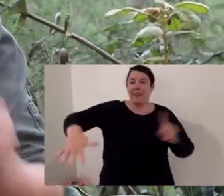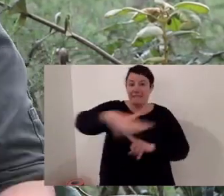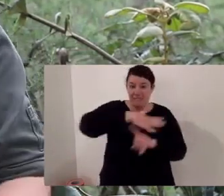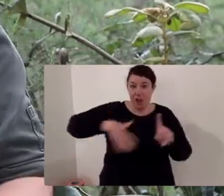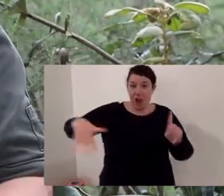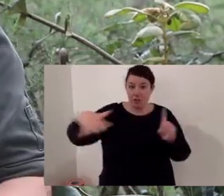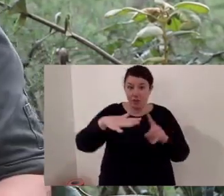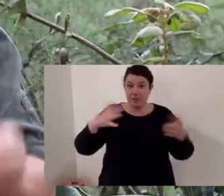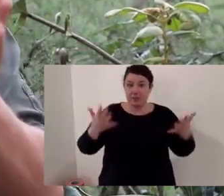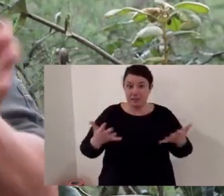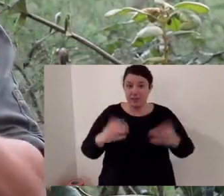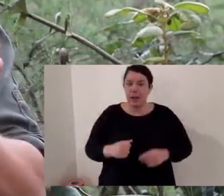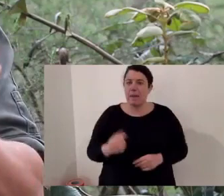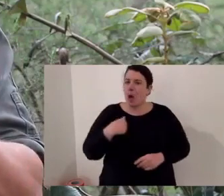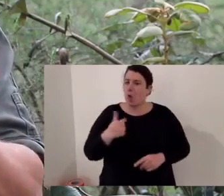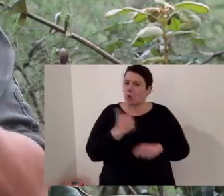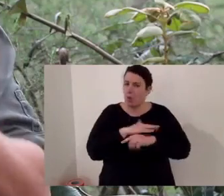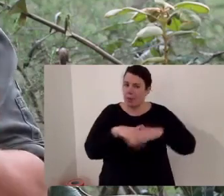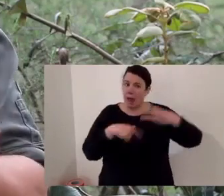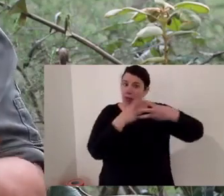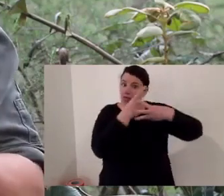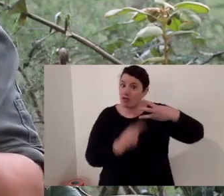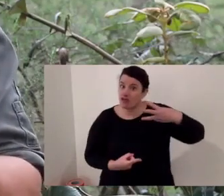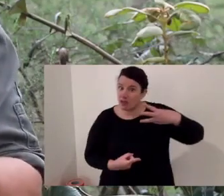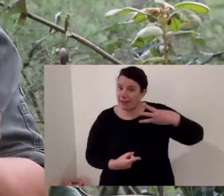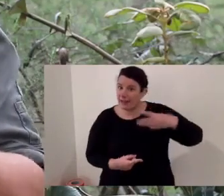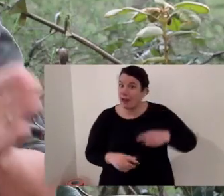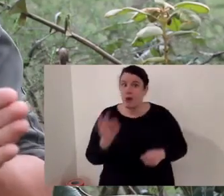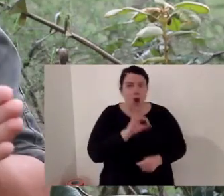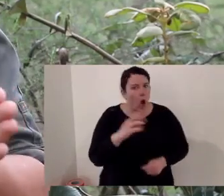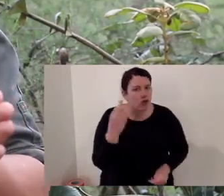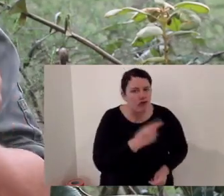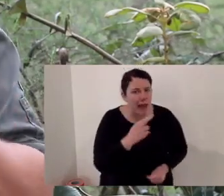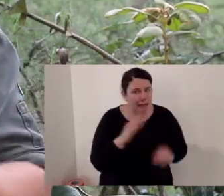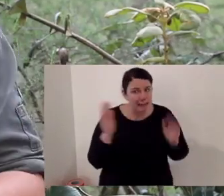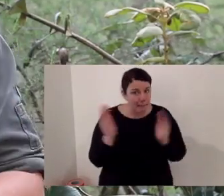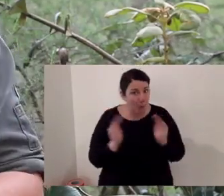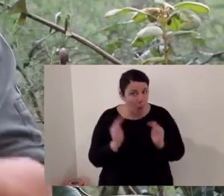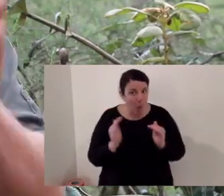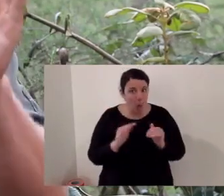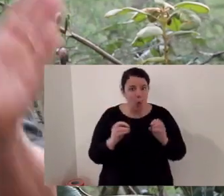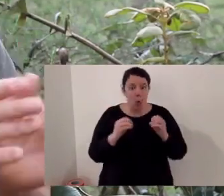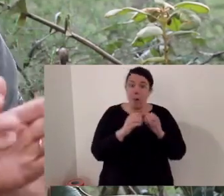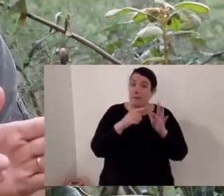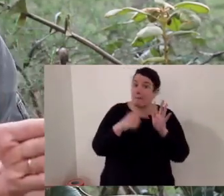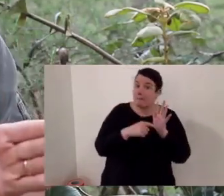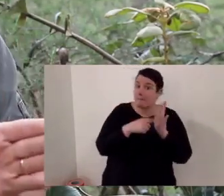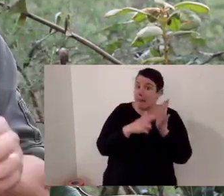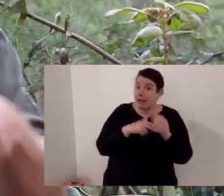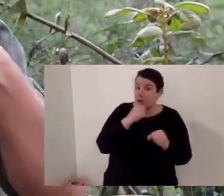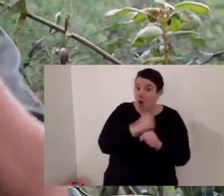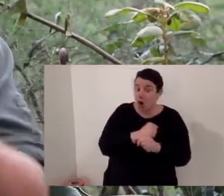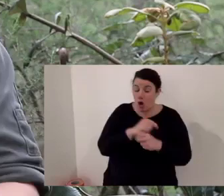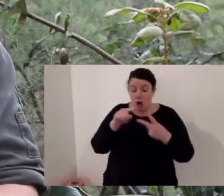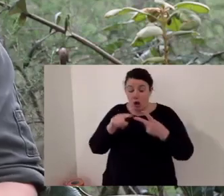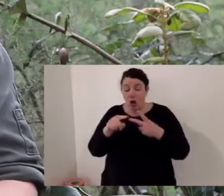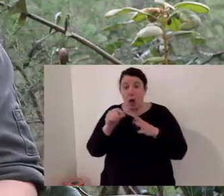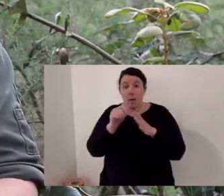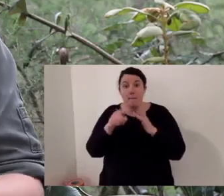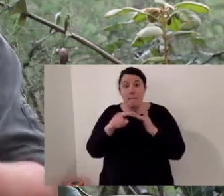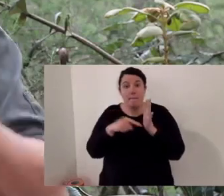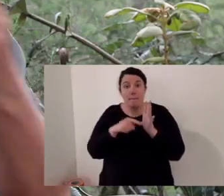that I want to talk to you about are small and brown and don't you dare call them rats. But they are bettongs and